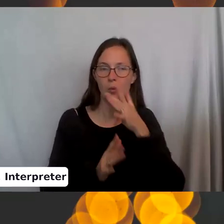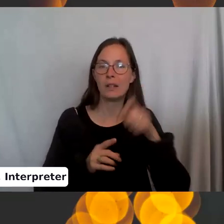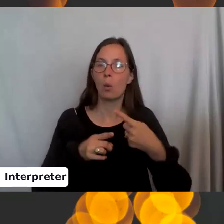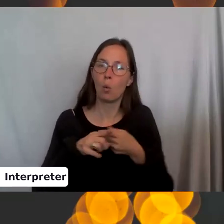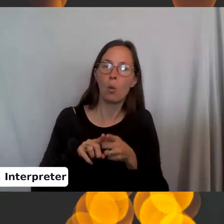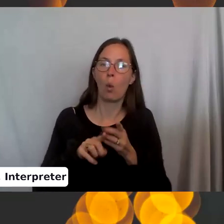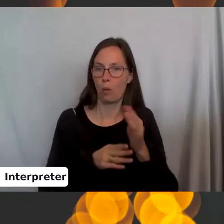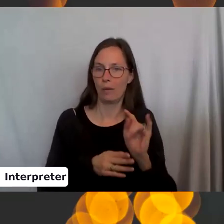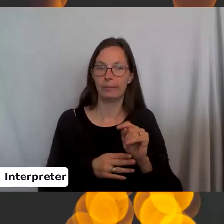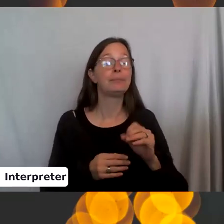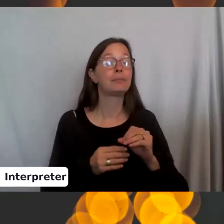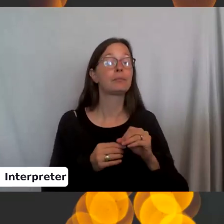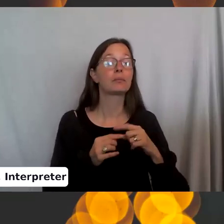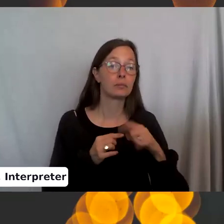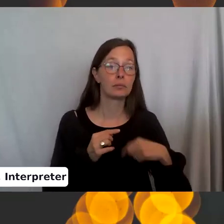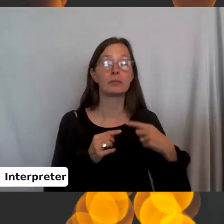around,